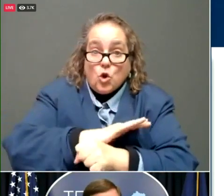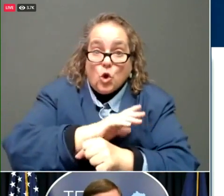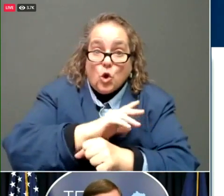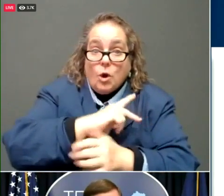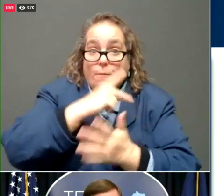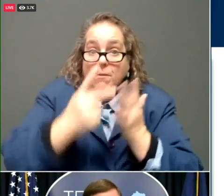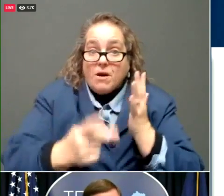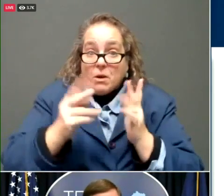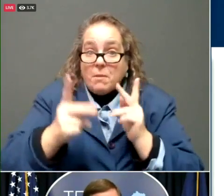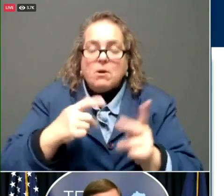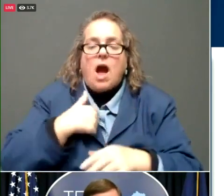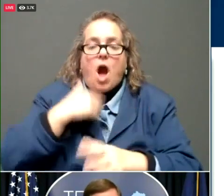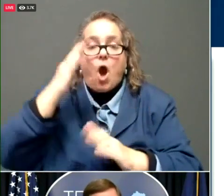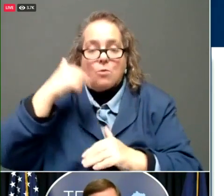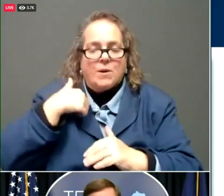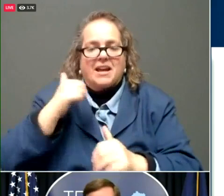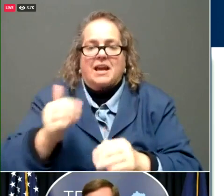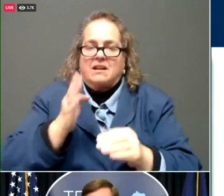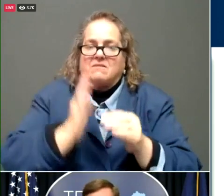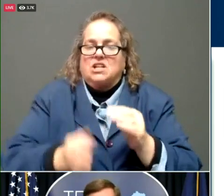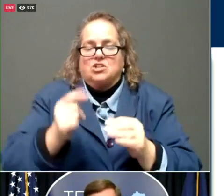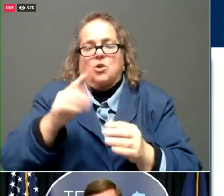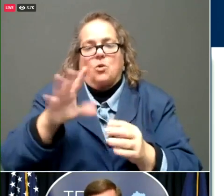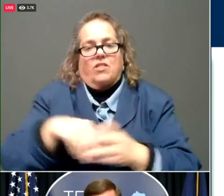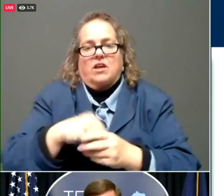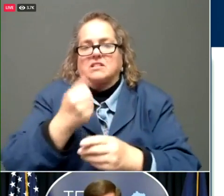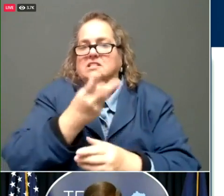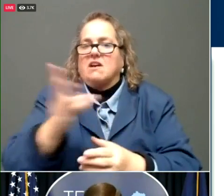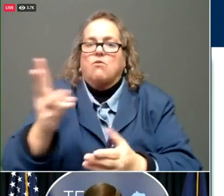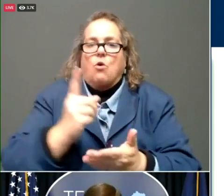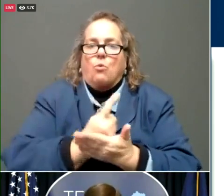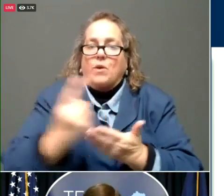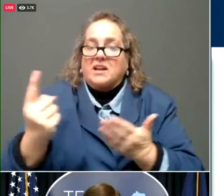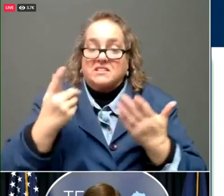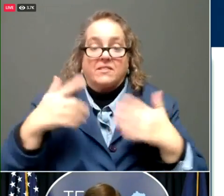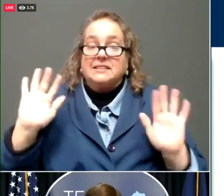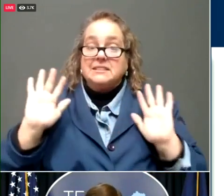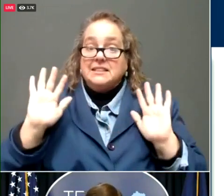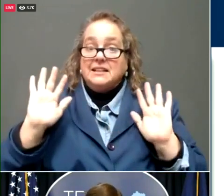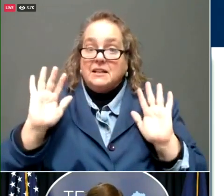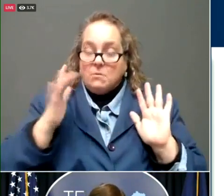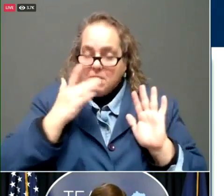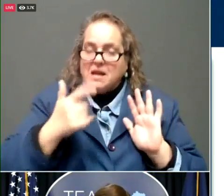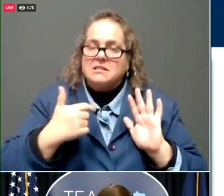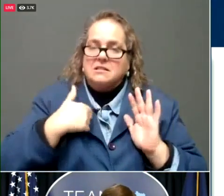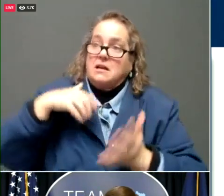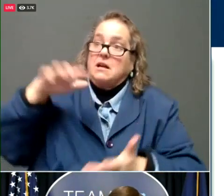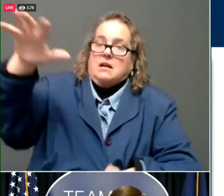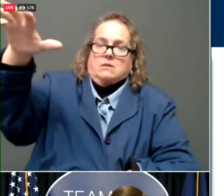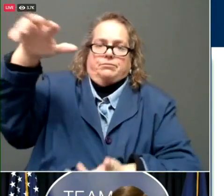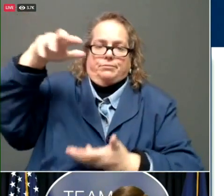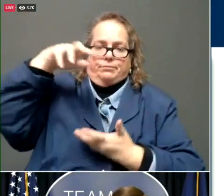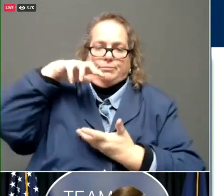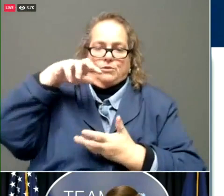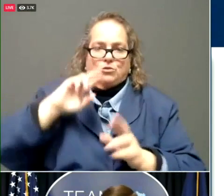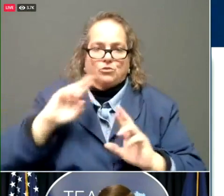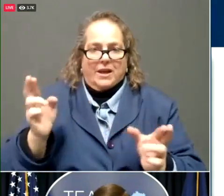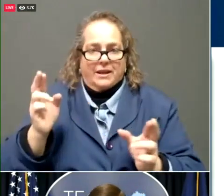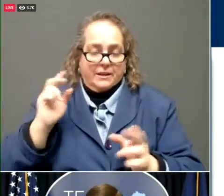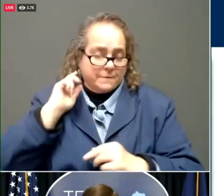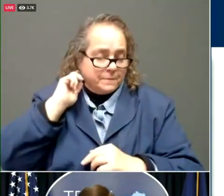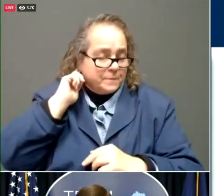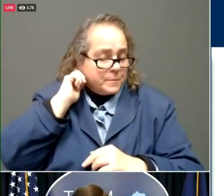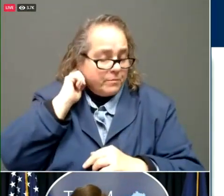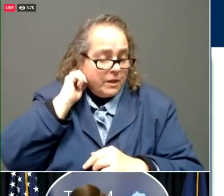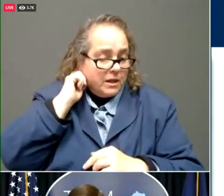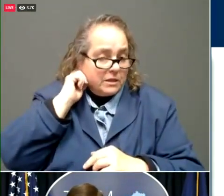is that we could do it in matters of weeks. That would be the greatest problem that we could ever ask for. So let's talk first